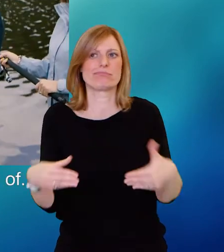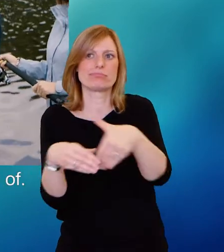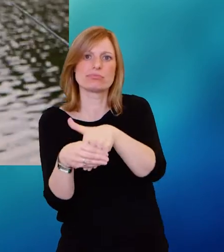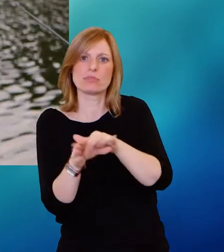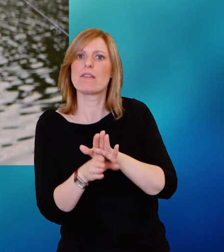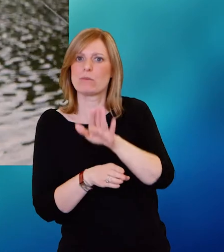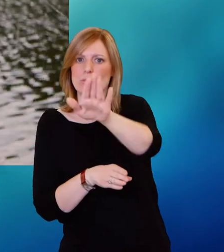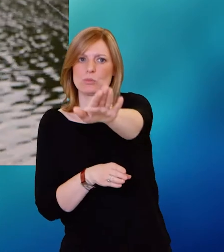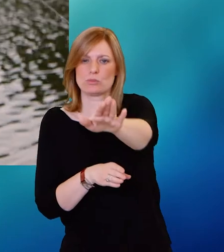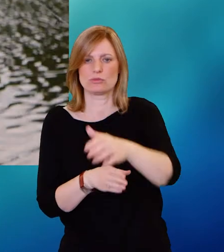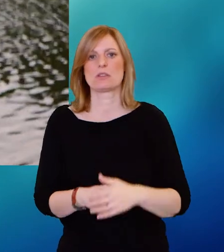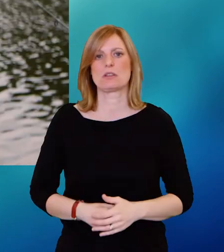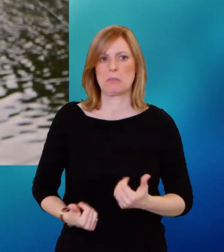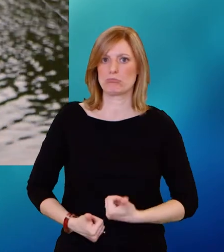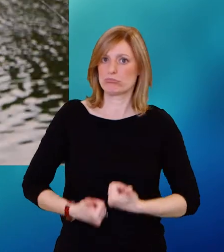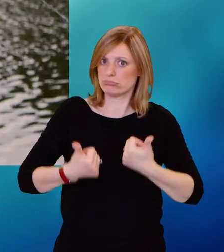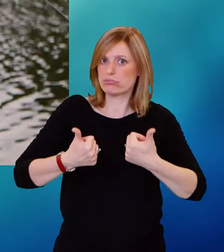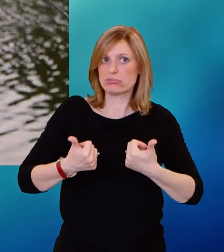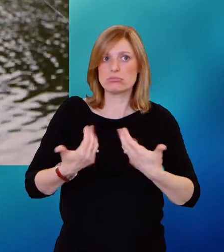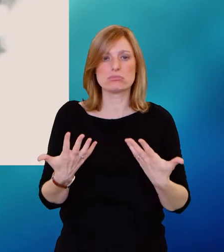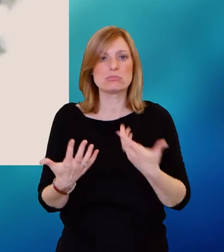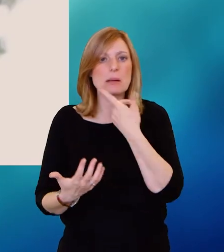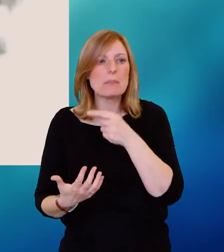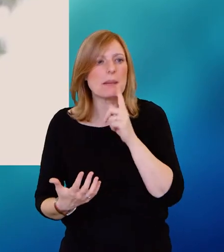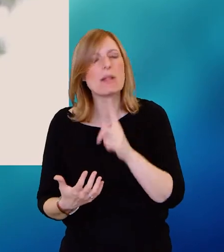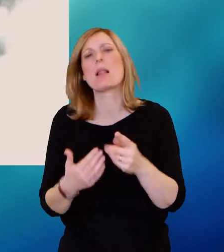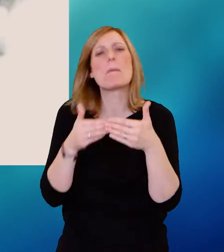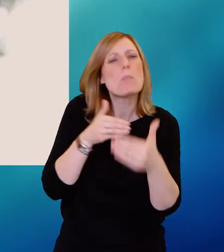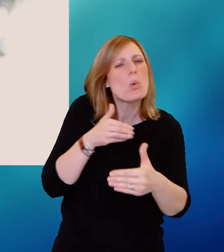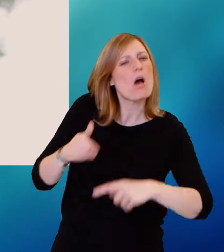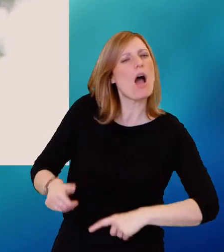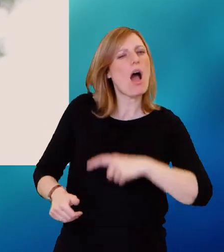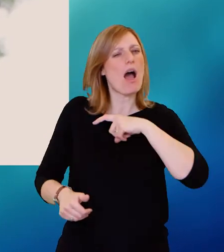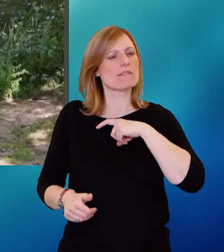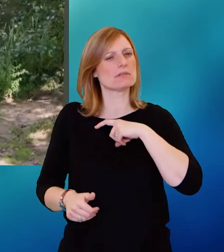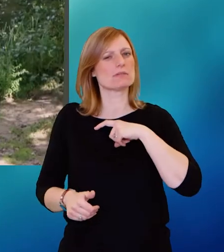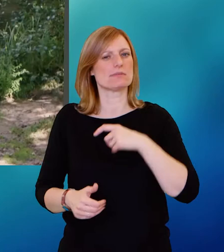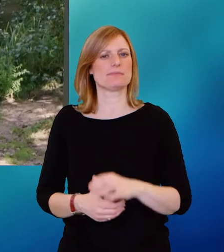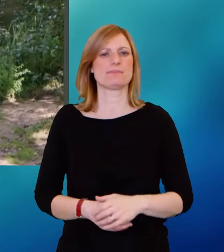part of. I think it's really, really good for people to increase their confidence.